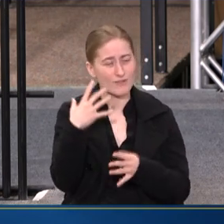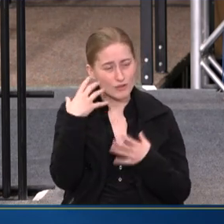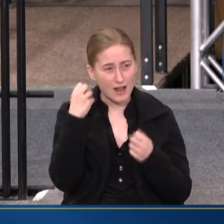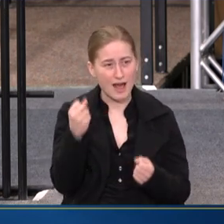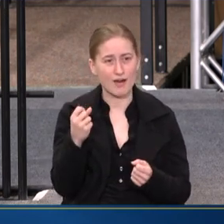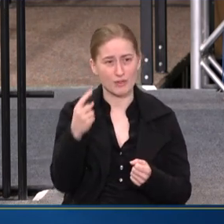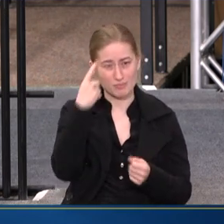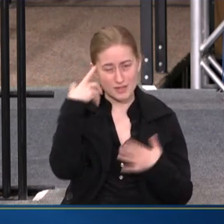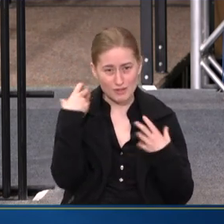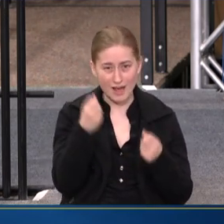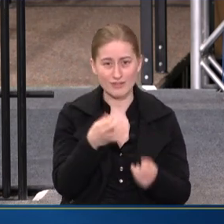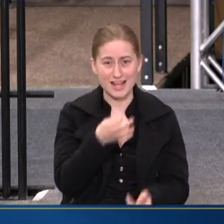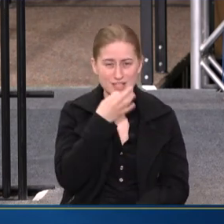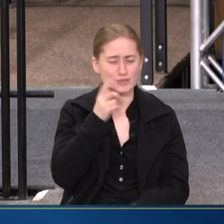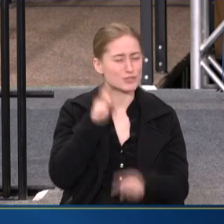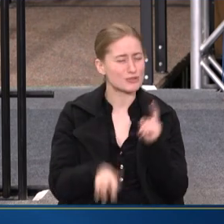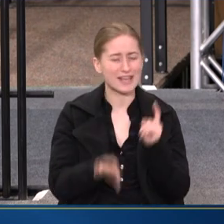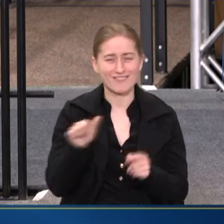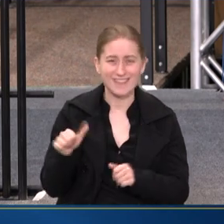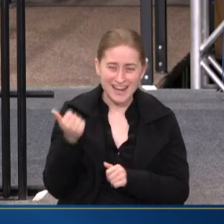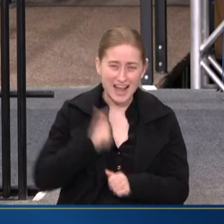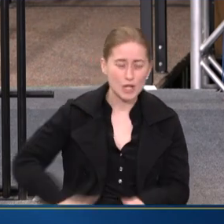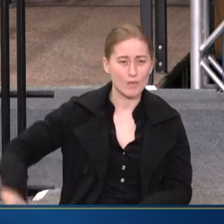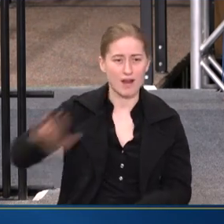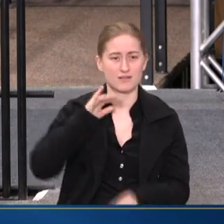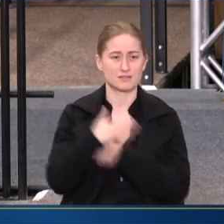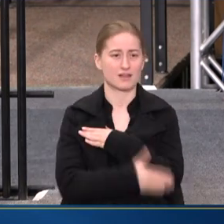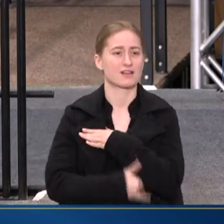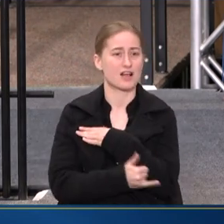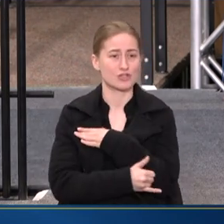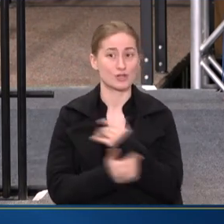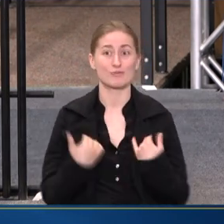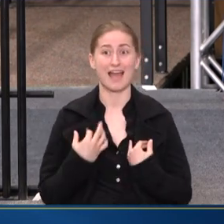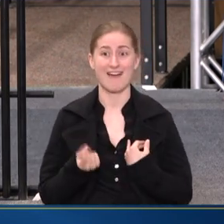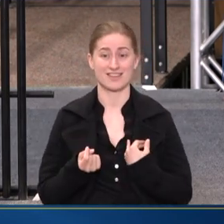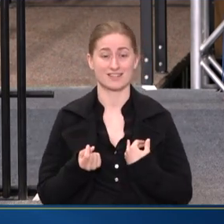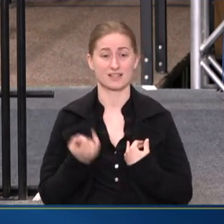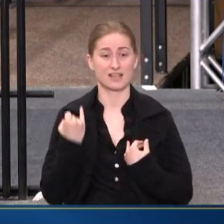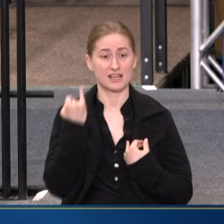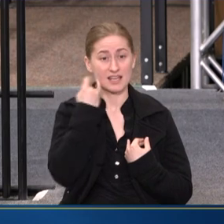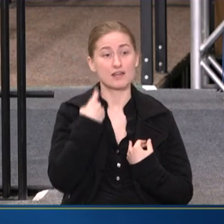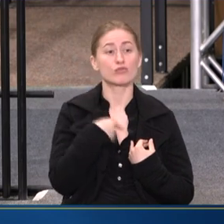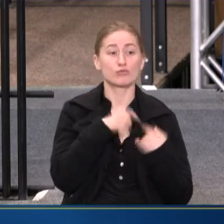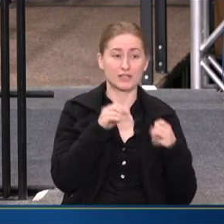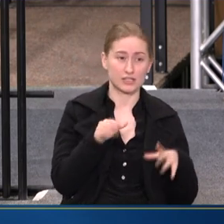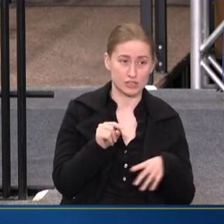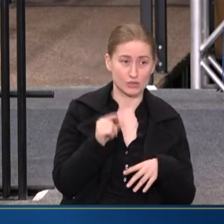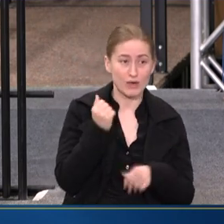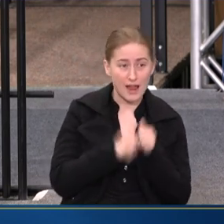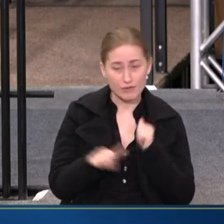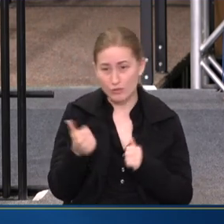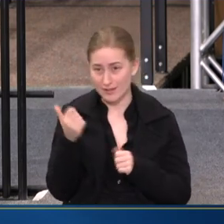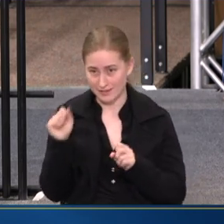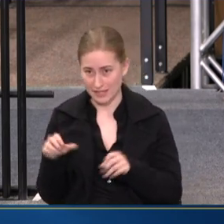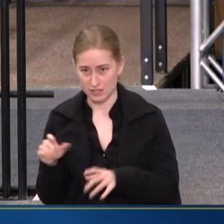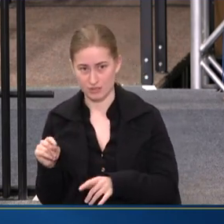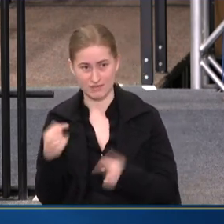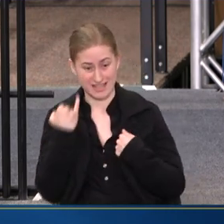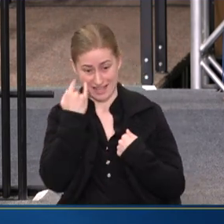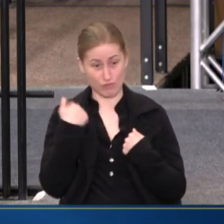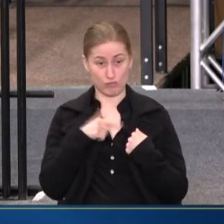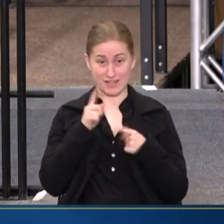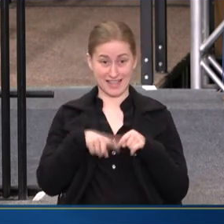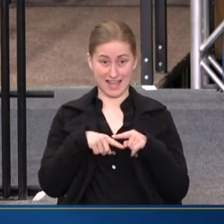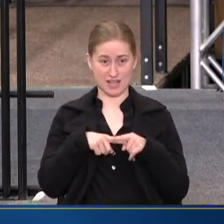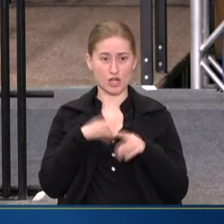experts that you will not find anywhere else in the country, we have them. If we can do it, then everyone else can do it. If we can't, then no one